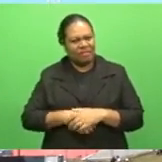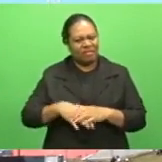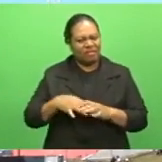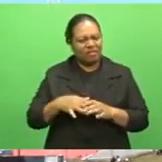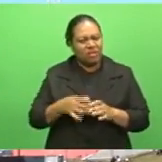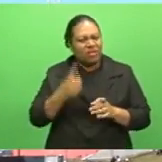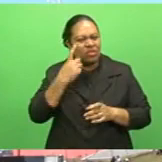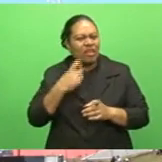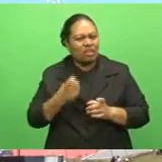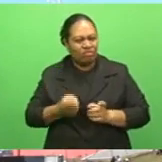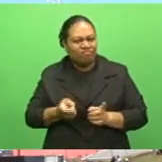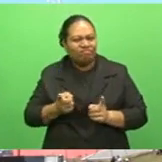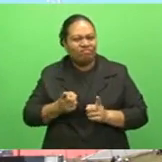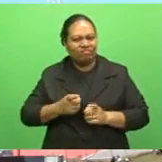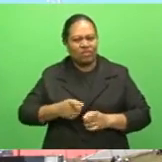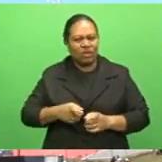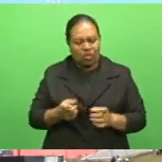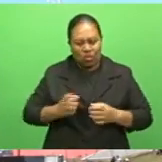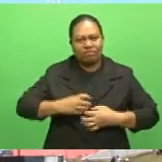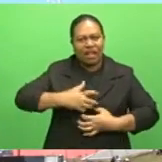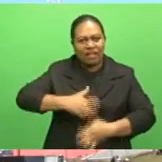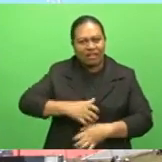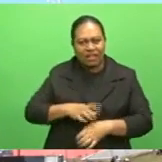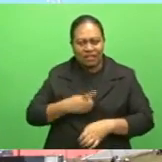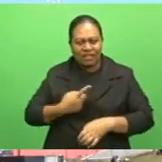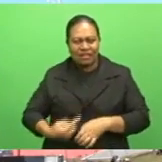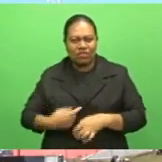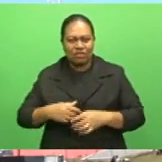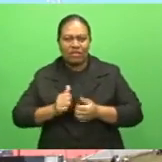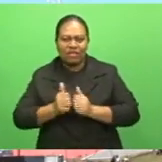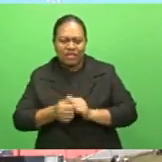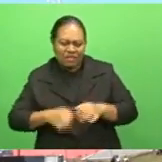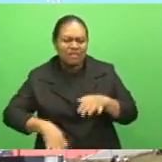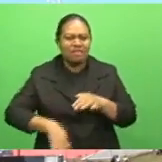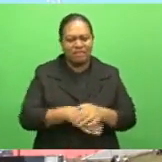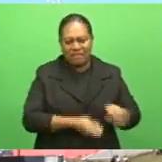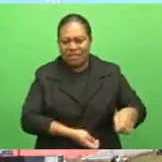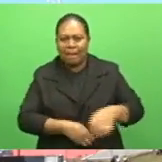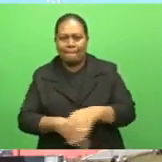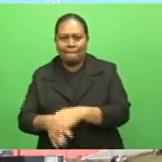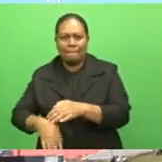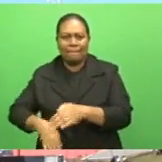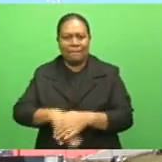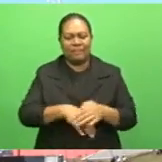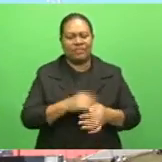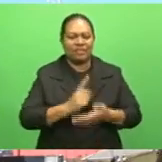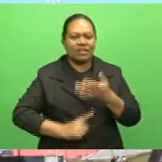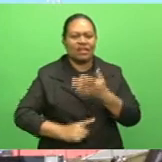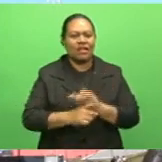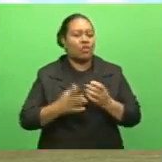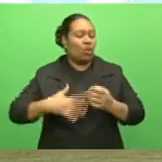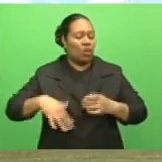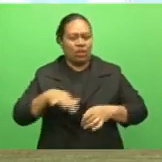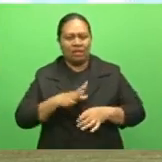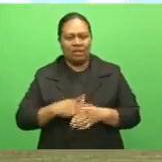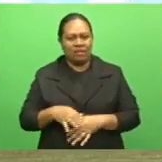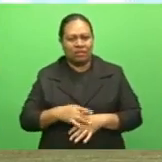the game. You're trying to connect passes, and the players are a bit rusty. And it's all about nerves here.